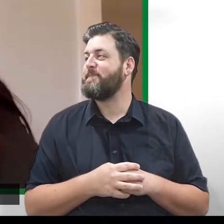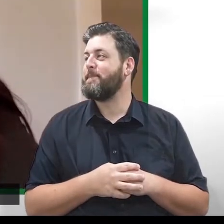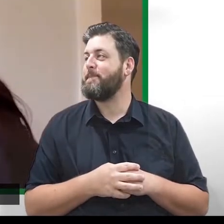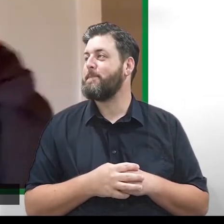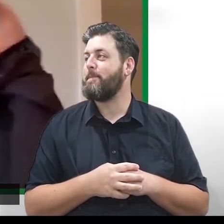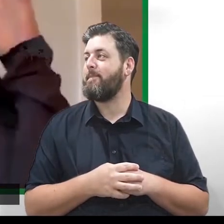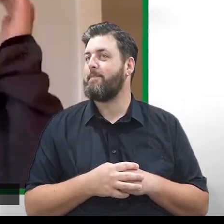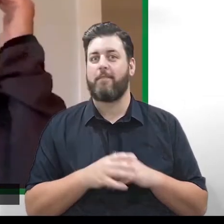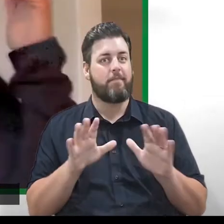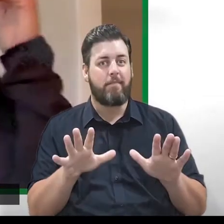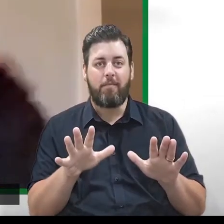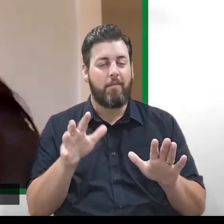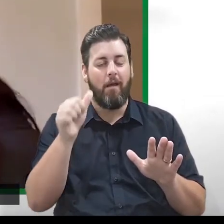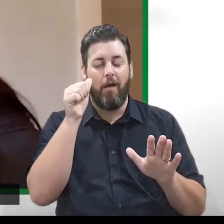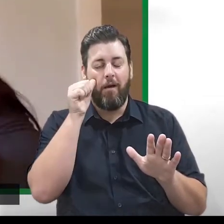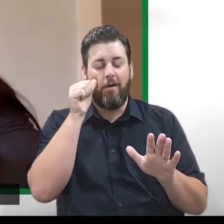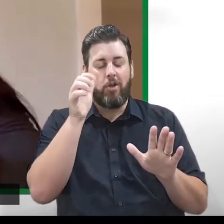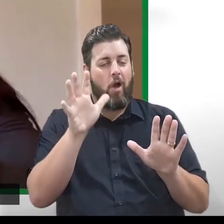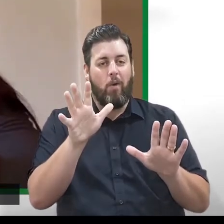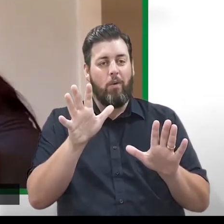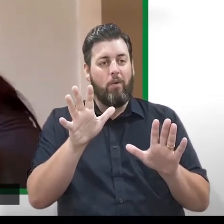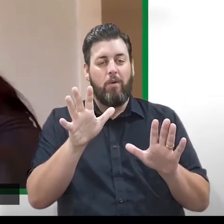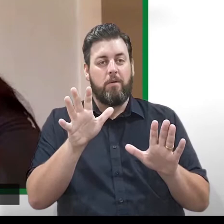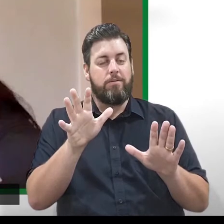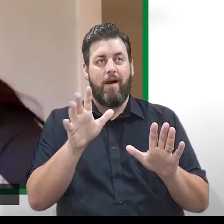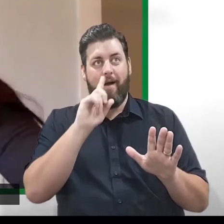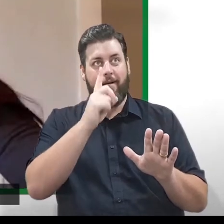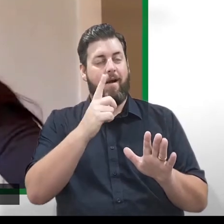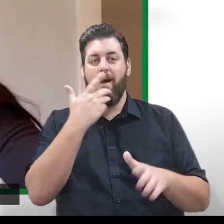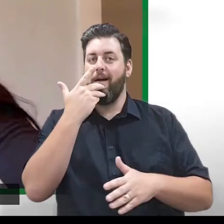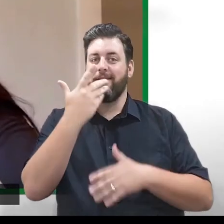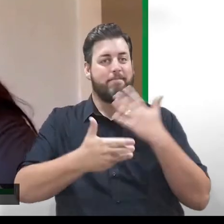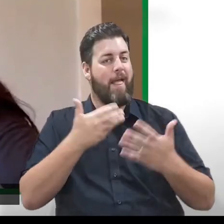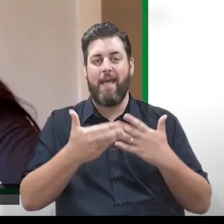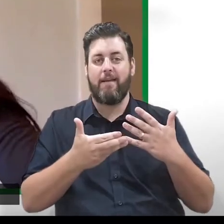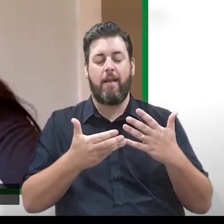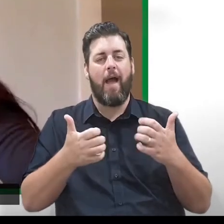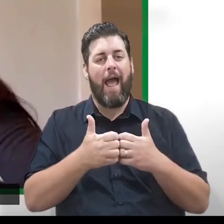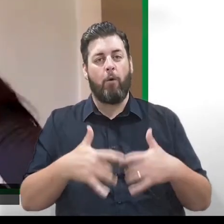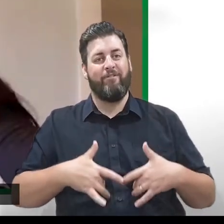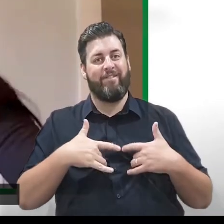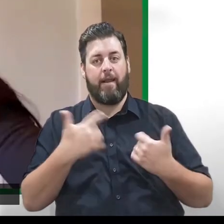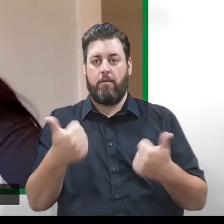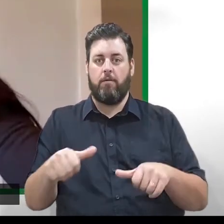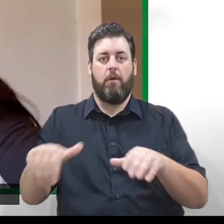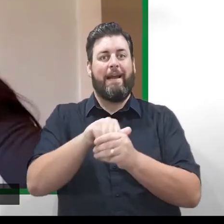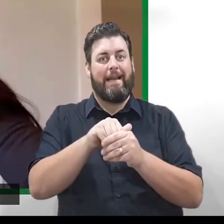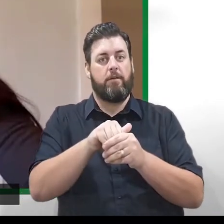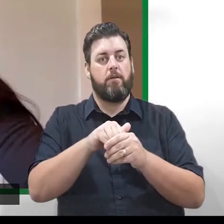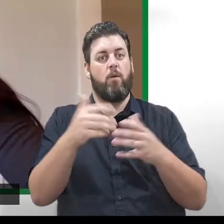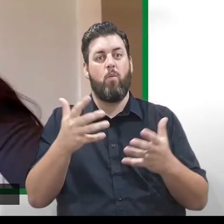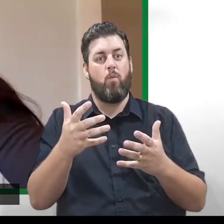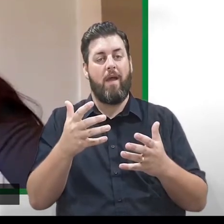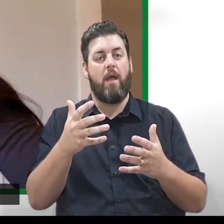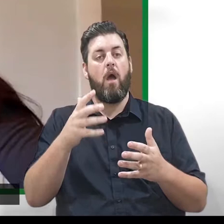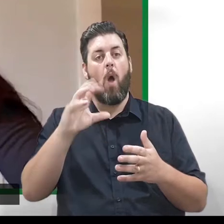Do you know what kids? I cannot put it into words how amazing it felt to compete in the O2 arena and